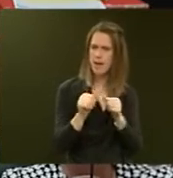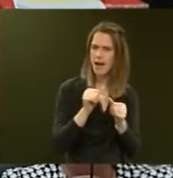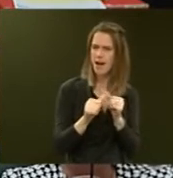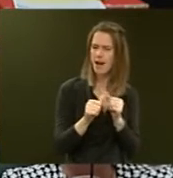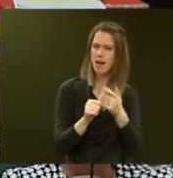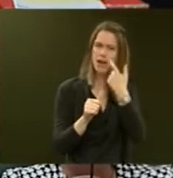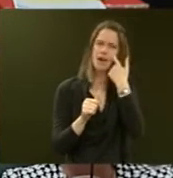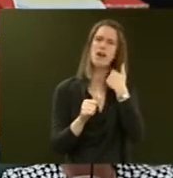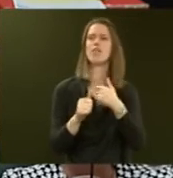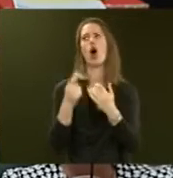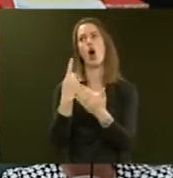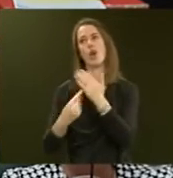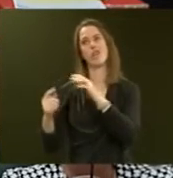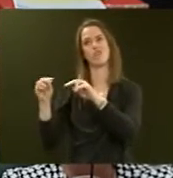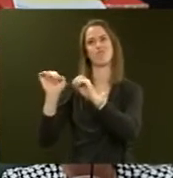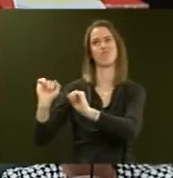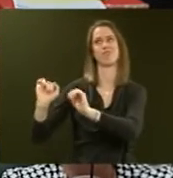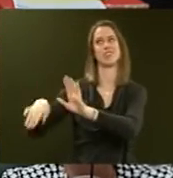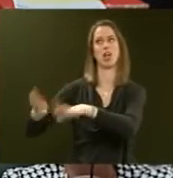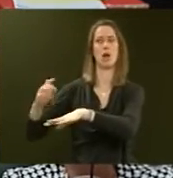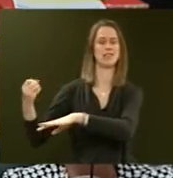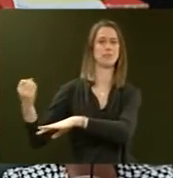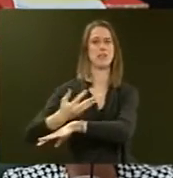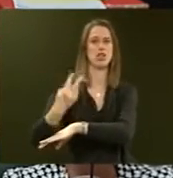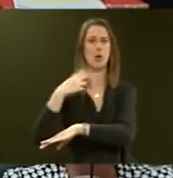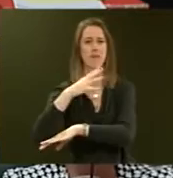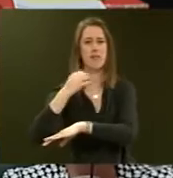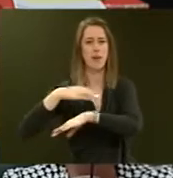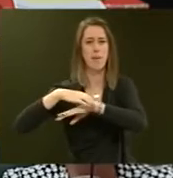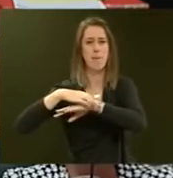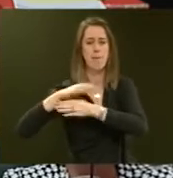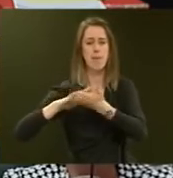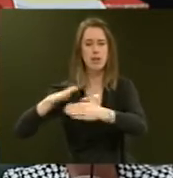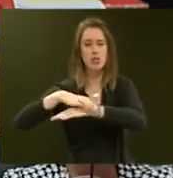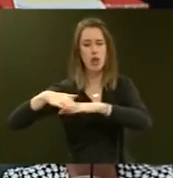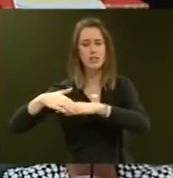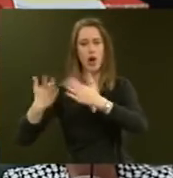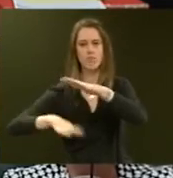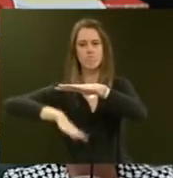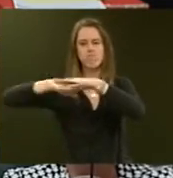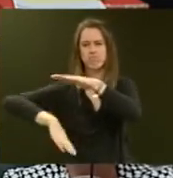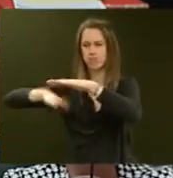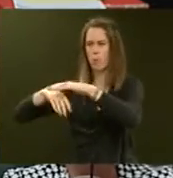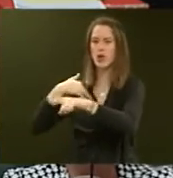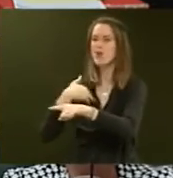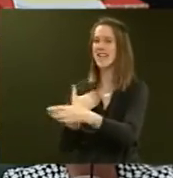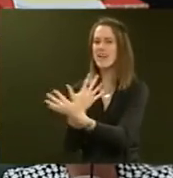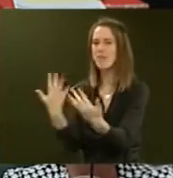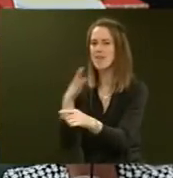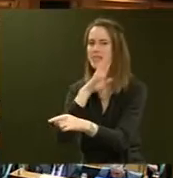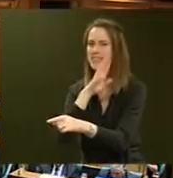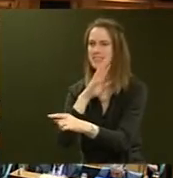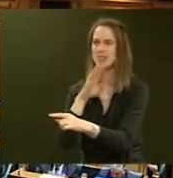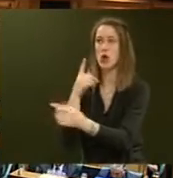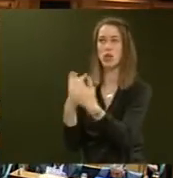only on Planet National is spending $250 million on capacity that is not necessary a good thing.